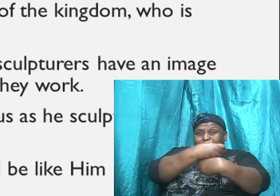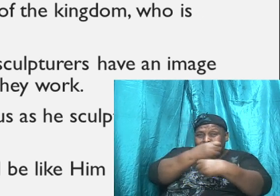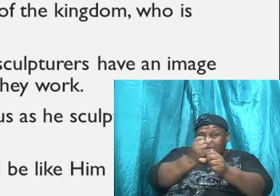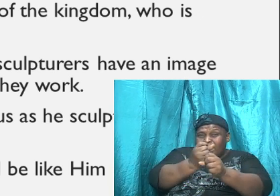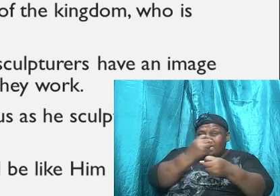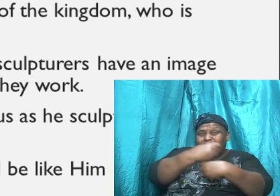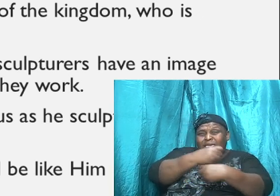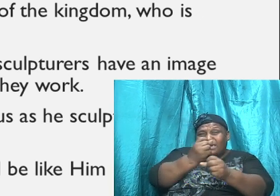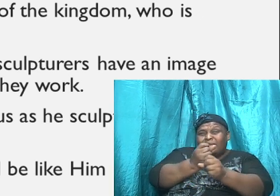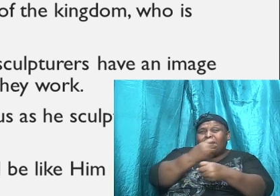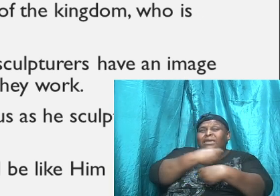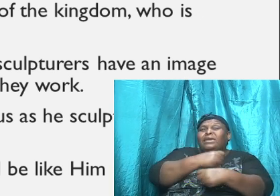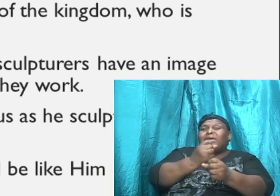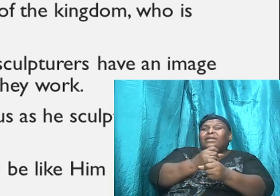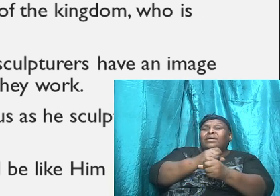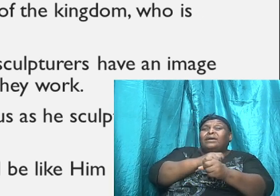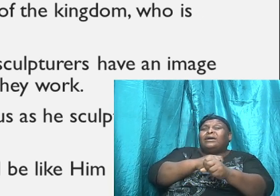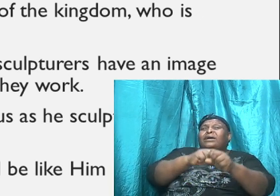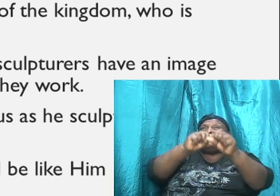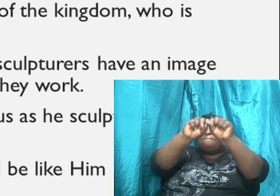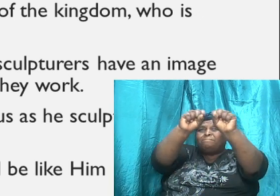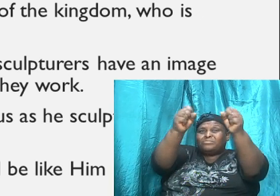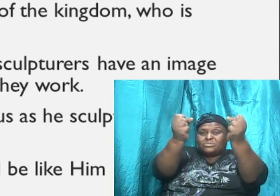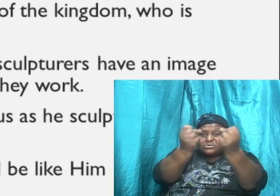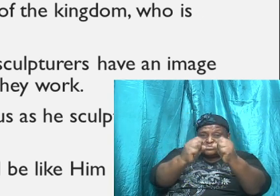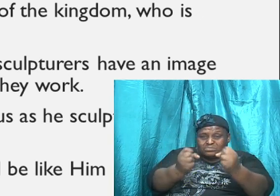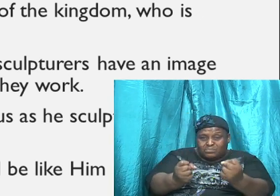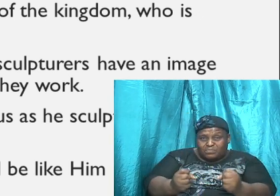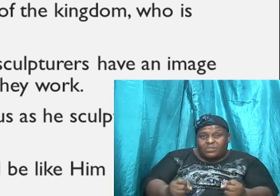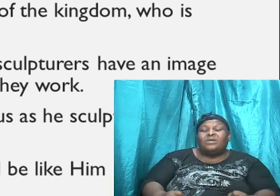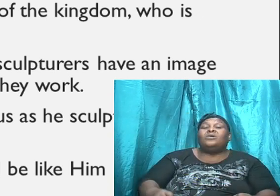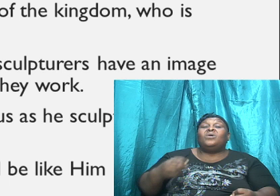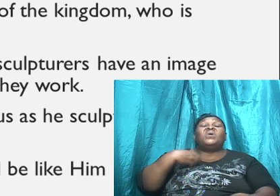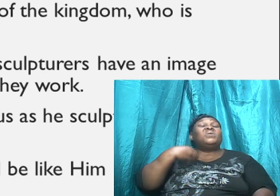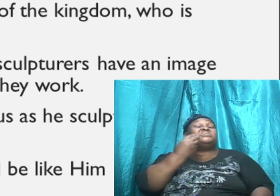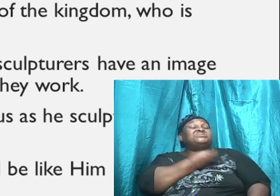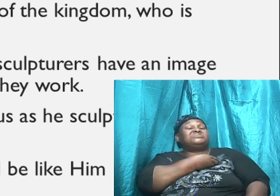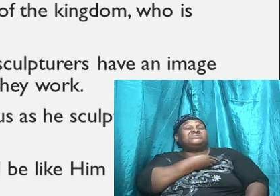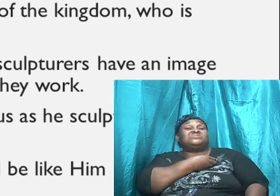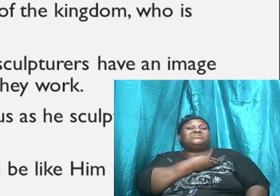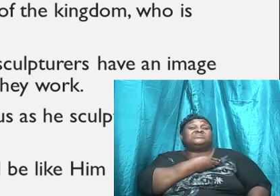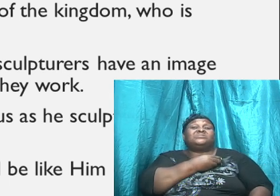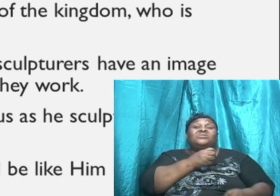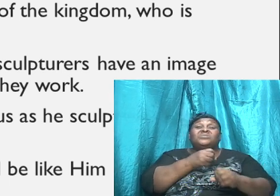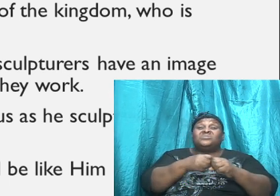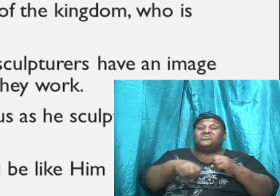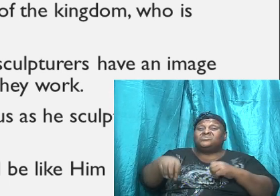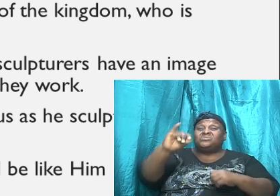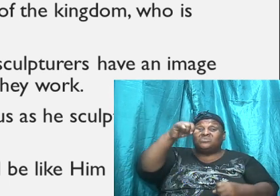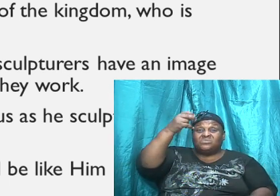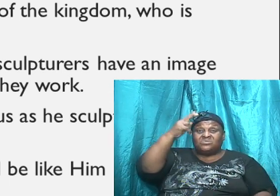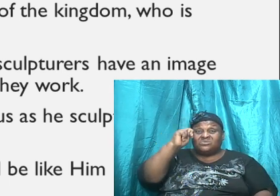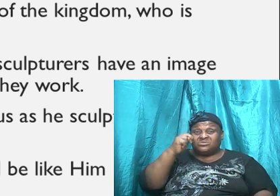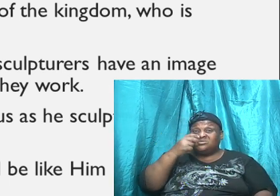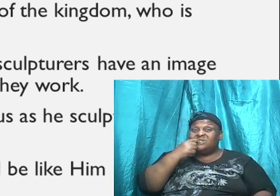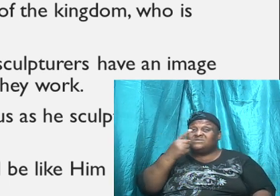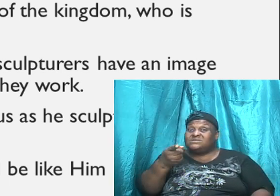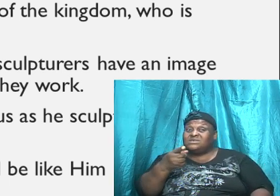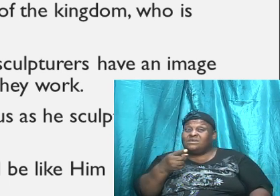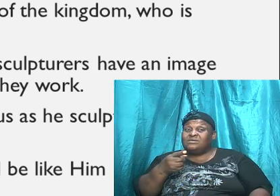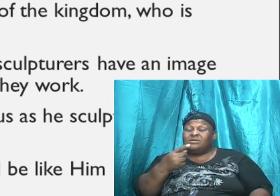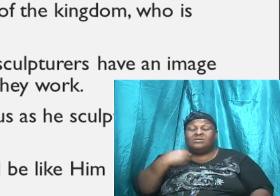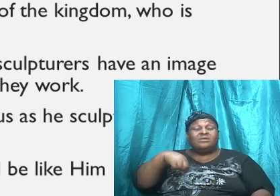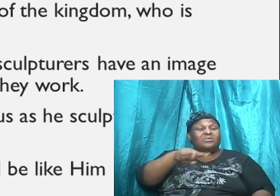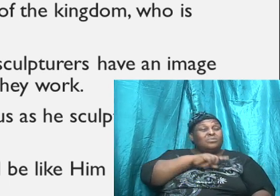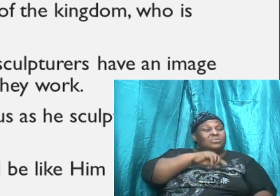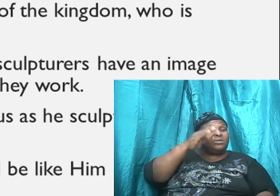creating us. Amen. Bless God. And so John picks it up and he says that we know